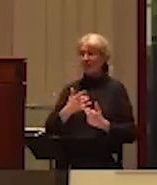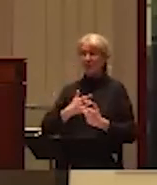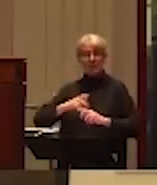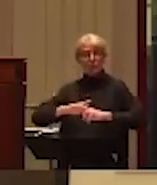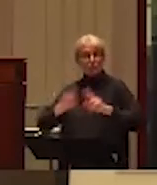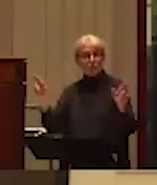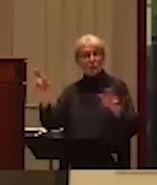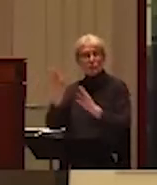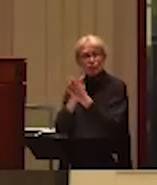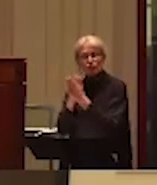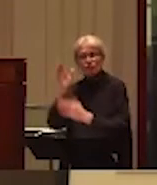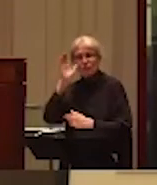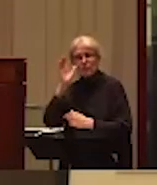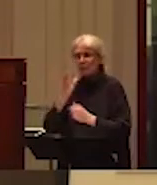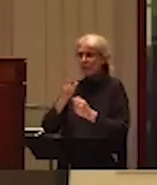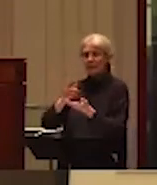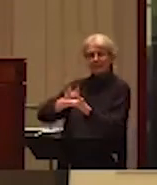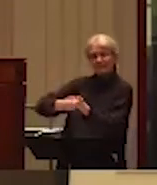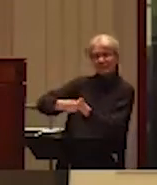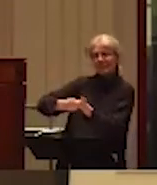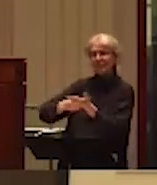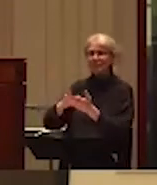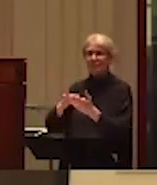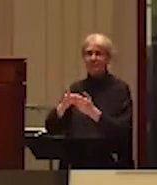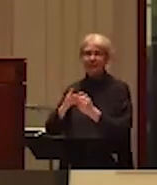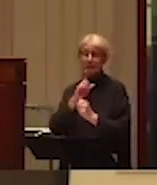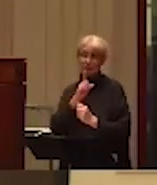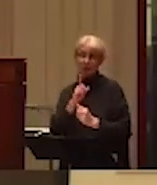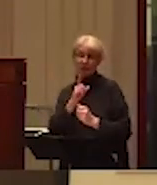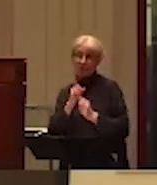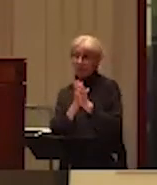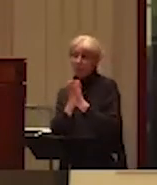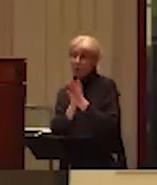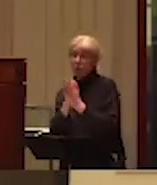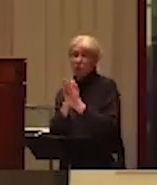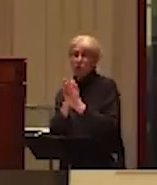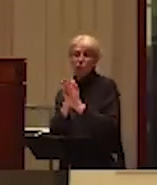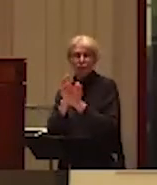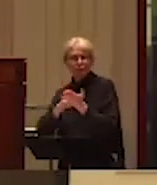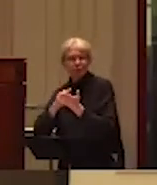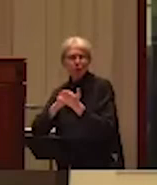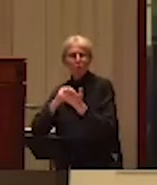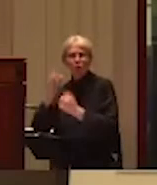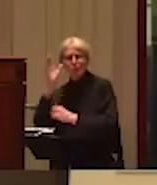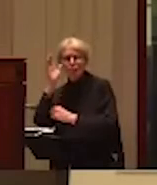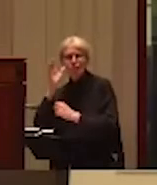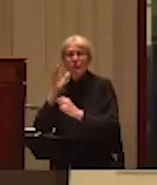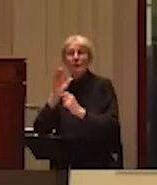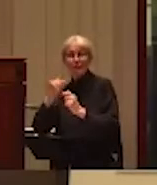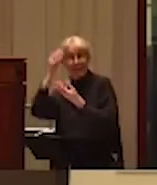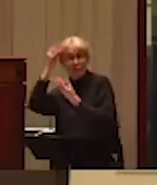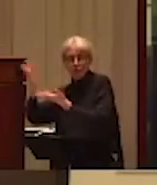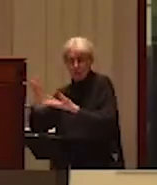this topic, which I am very, very interested in learning about and bringing back to my nation